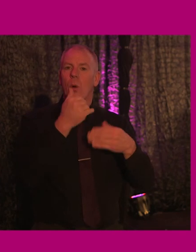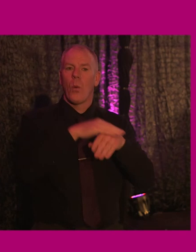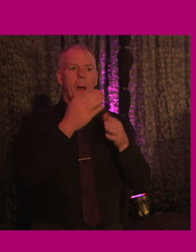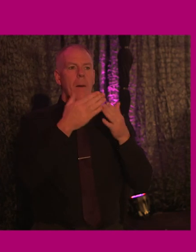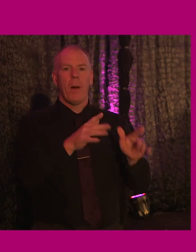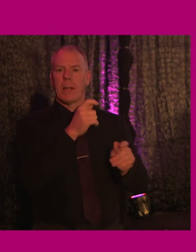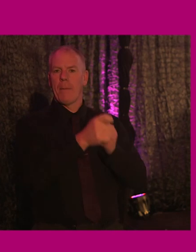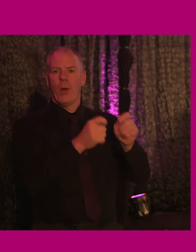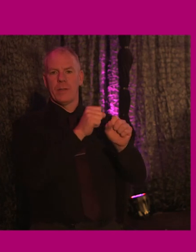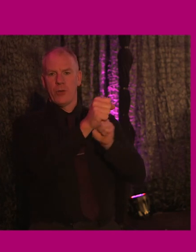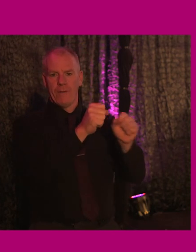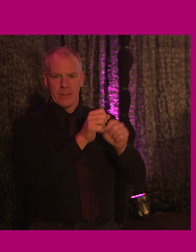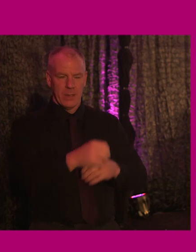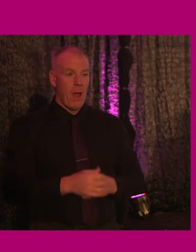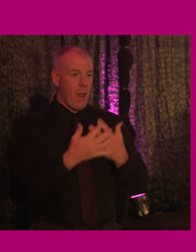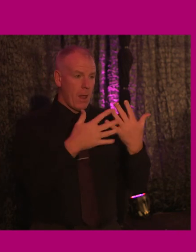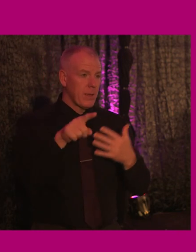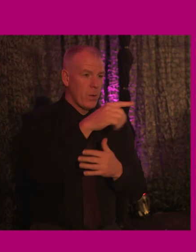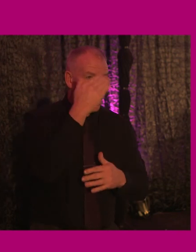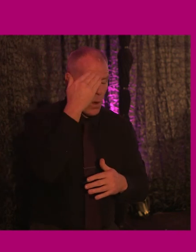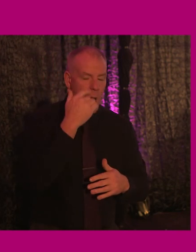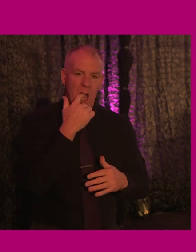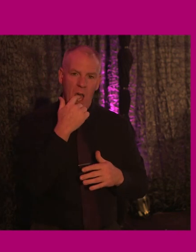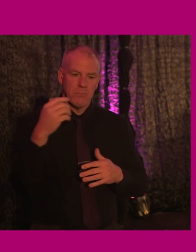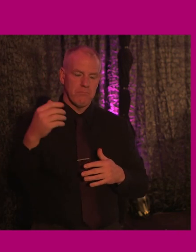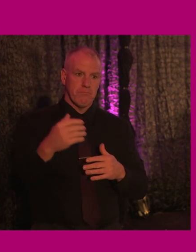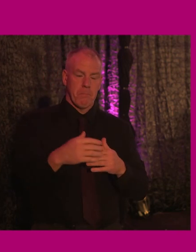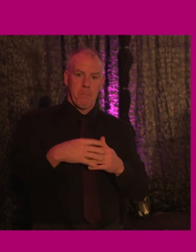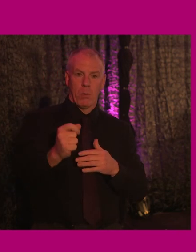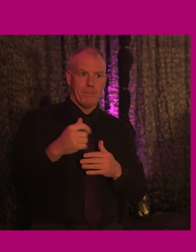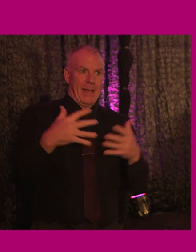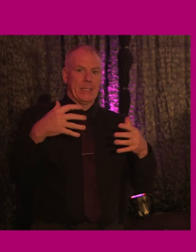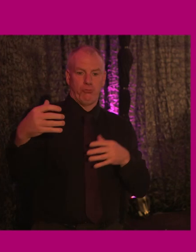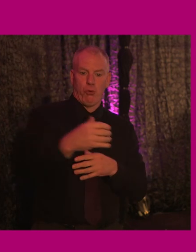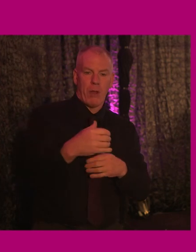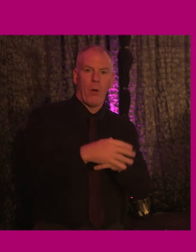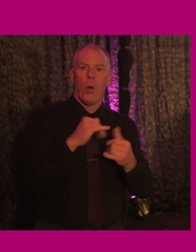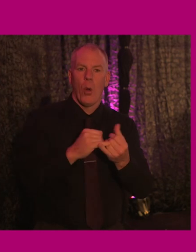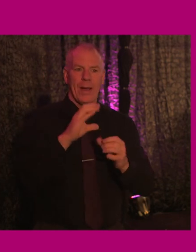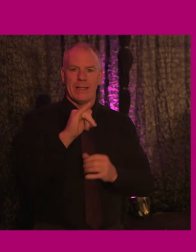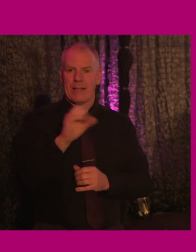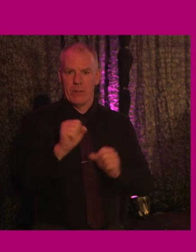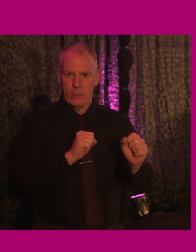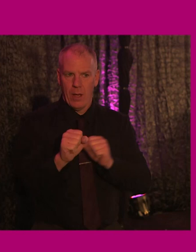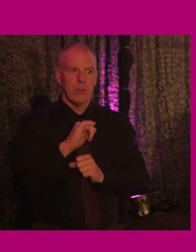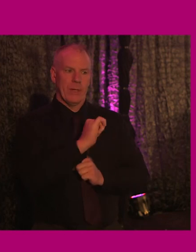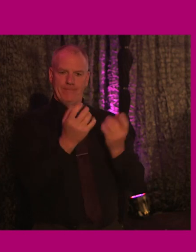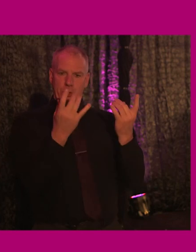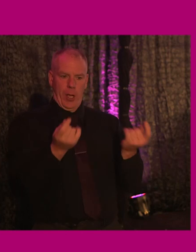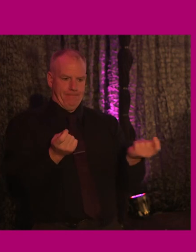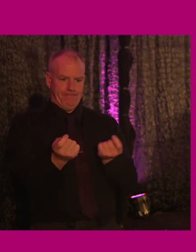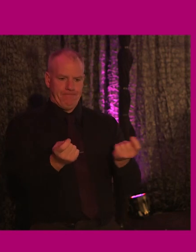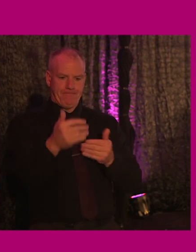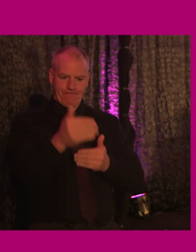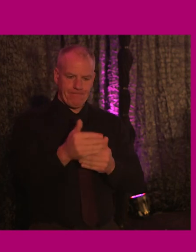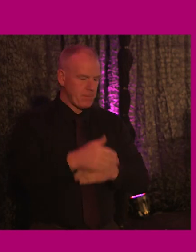appoints service, which many of you know is the primary recruiter for the civil service. And Siobhan is going to chair this session. Over